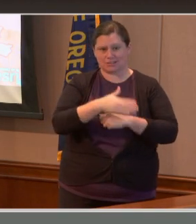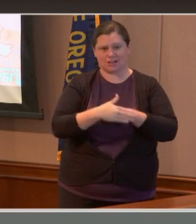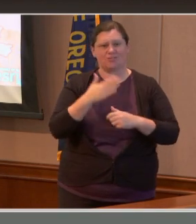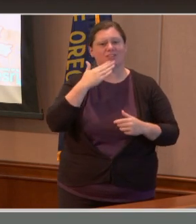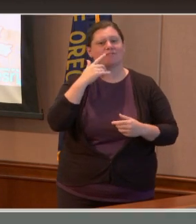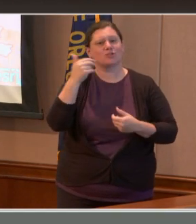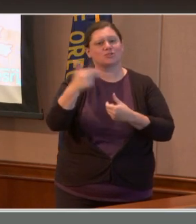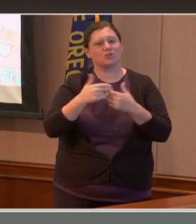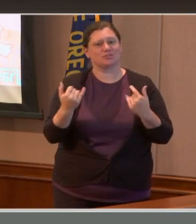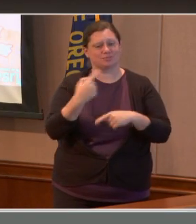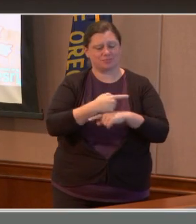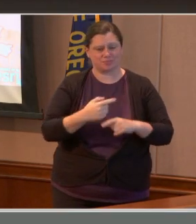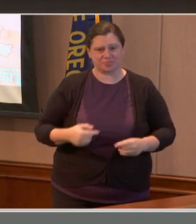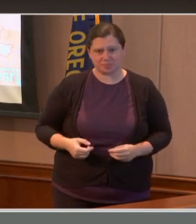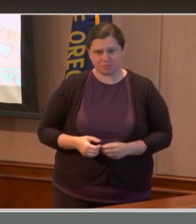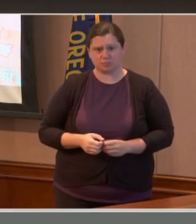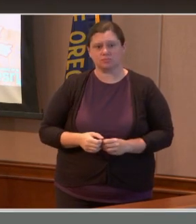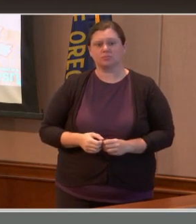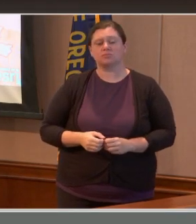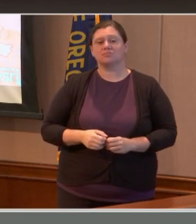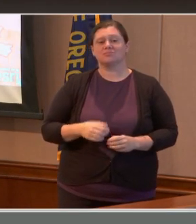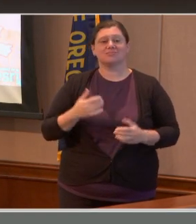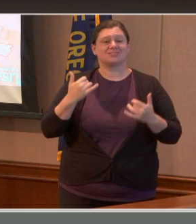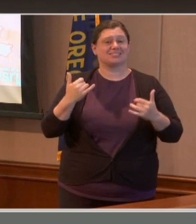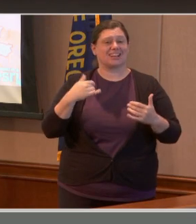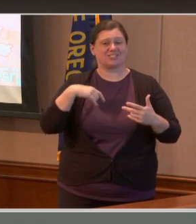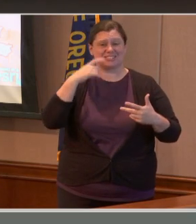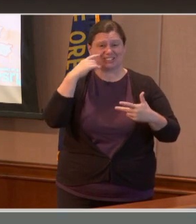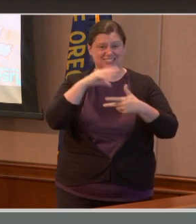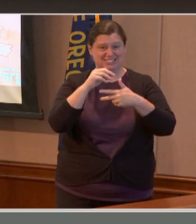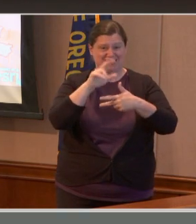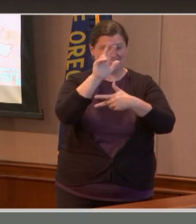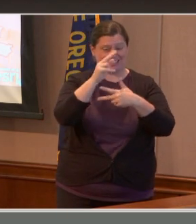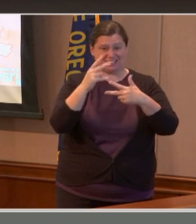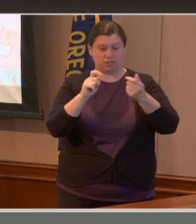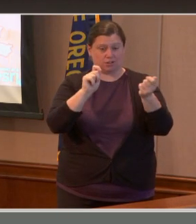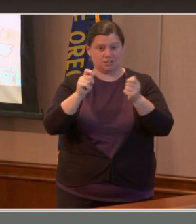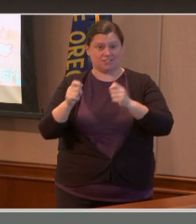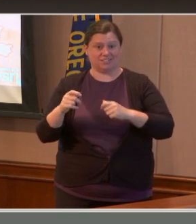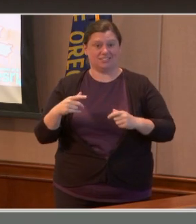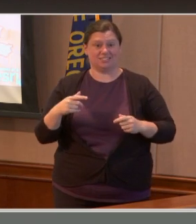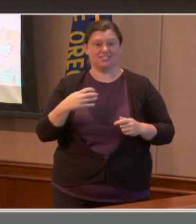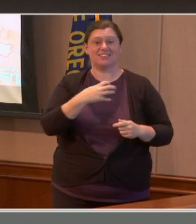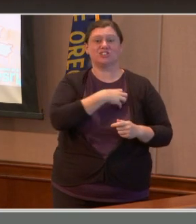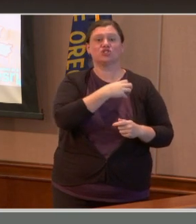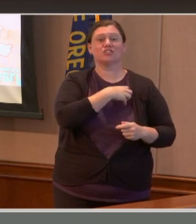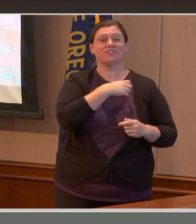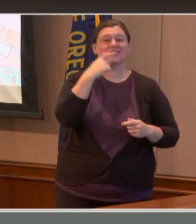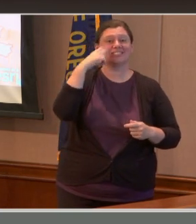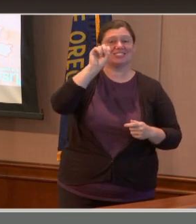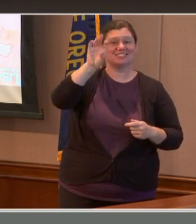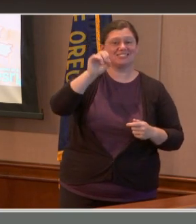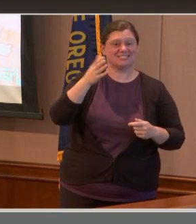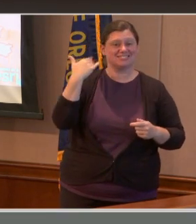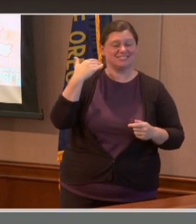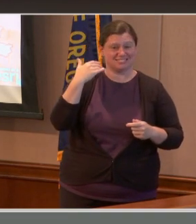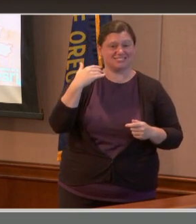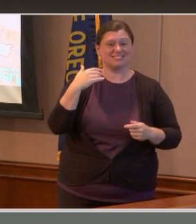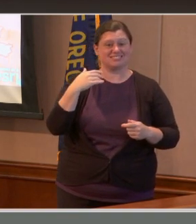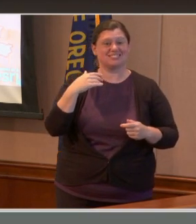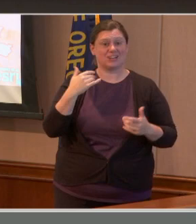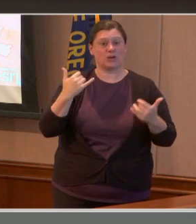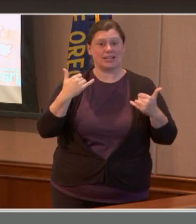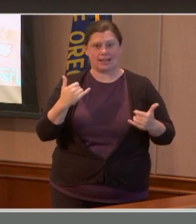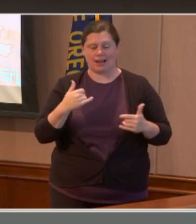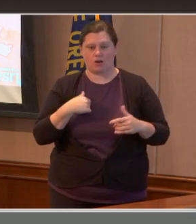this latest change in evacuation levels, as Commissioner Schrader said, we're here to support the peoples whose homes have been damaged or destroyed.